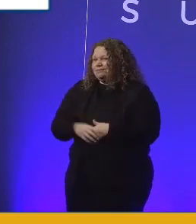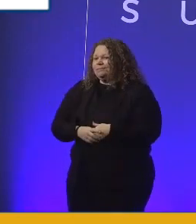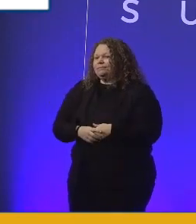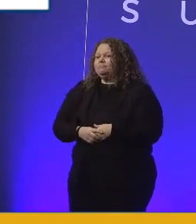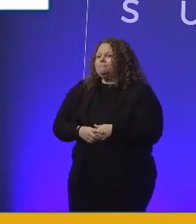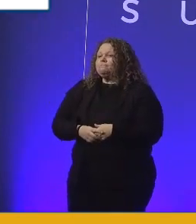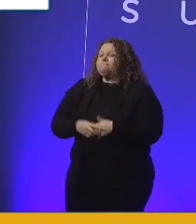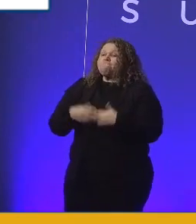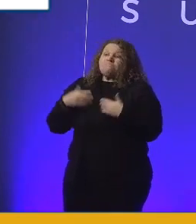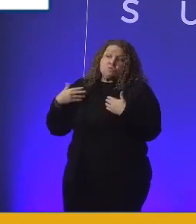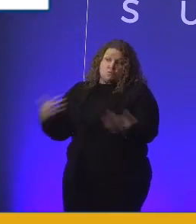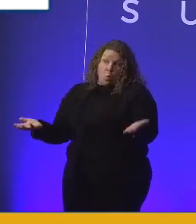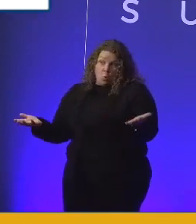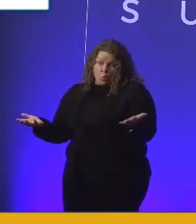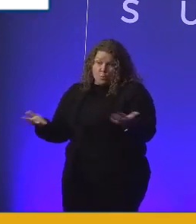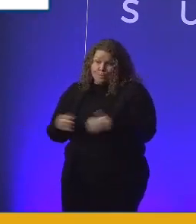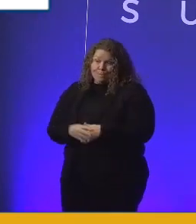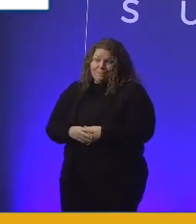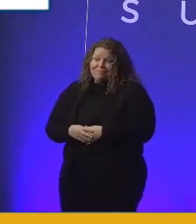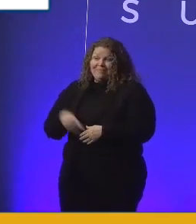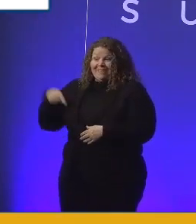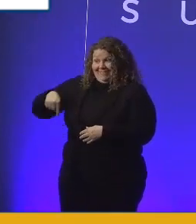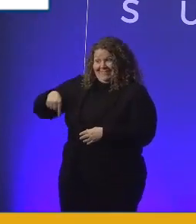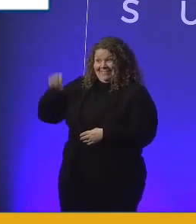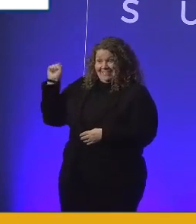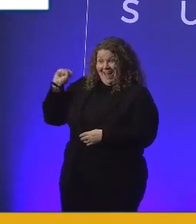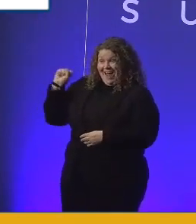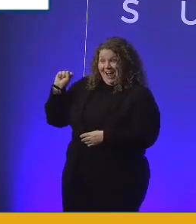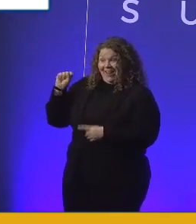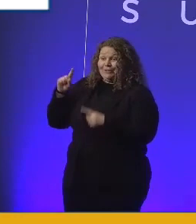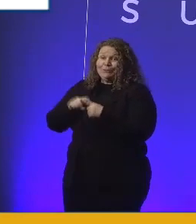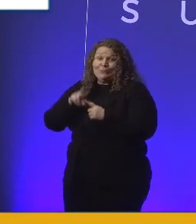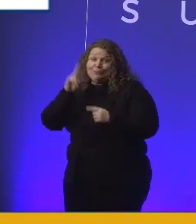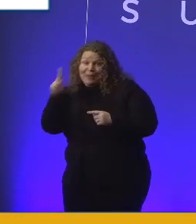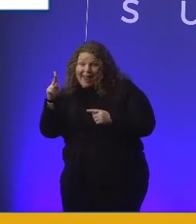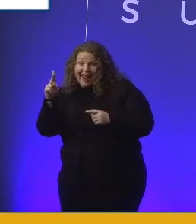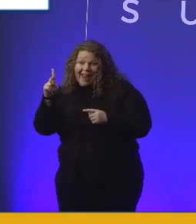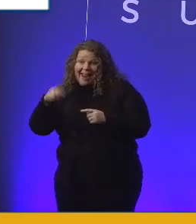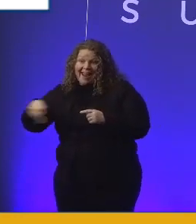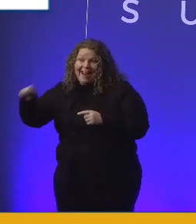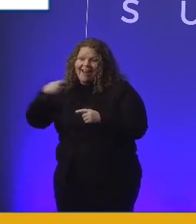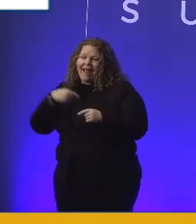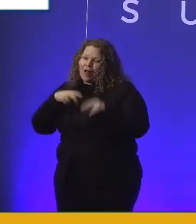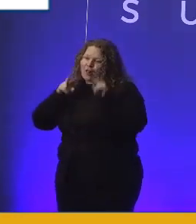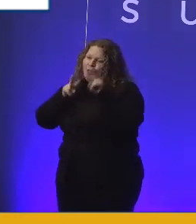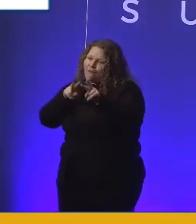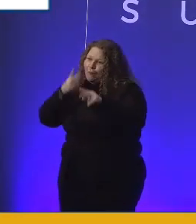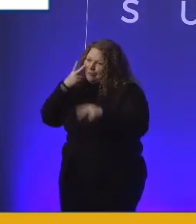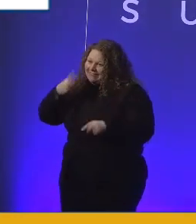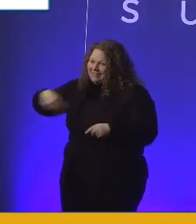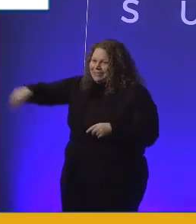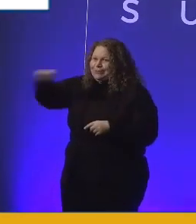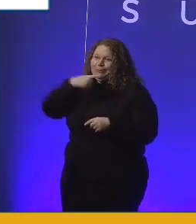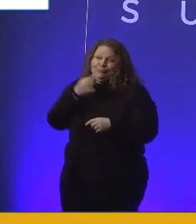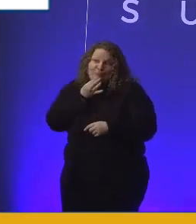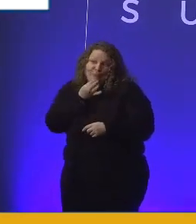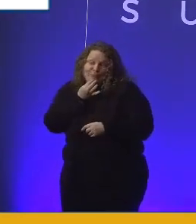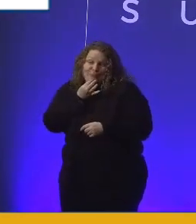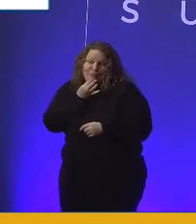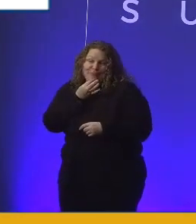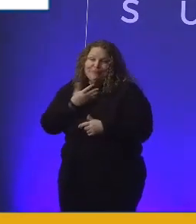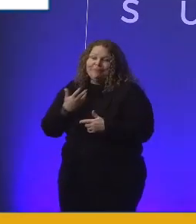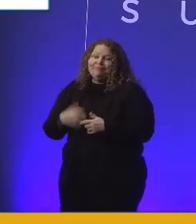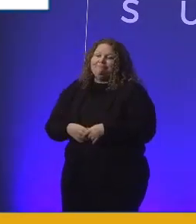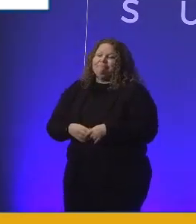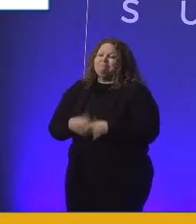So, from Seattle to the UK, I look forward to seeing you all soon. Maybe from that side